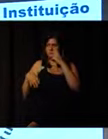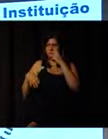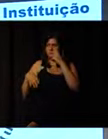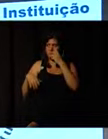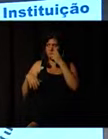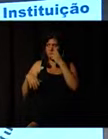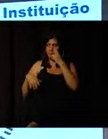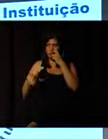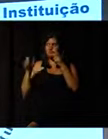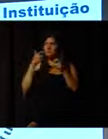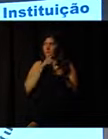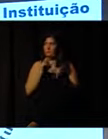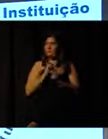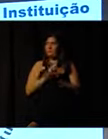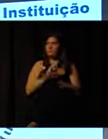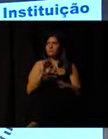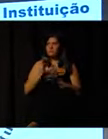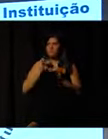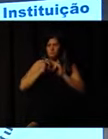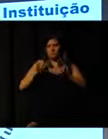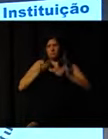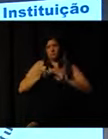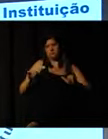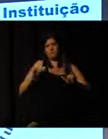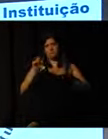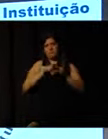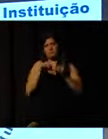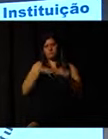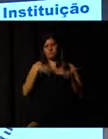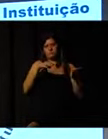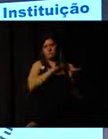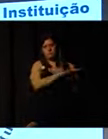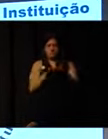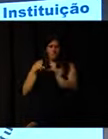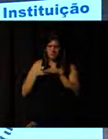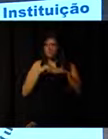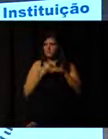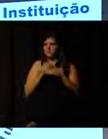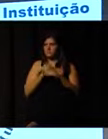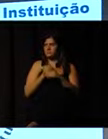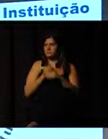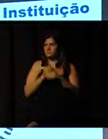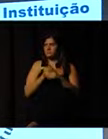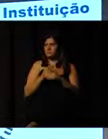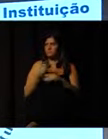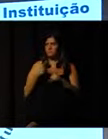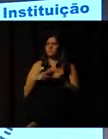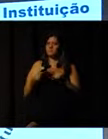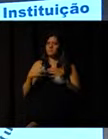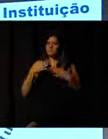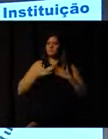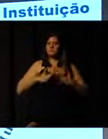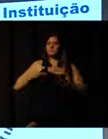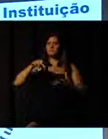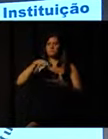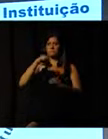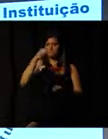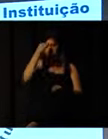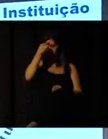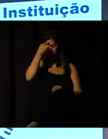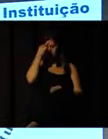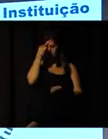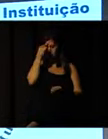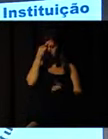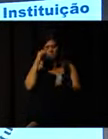equilateral triangle model, it can transmit equality in the area of